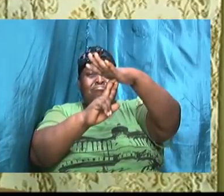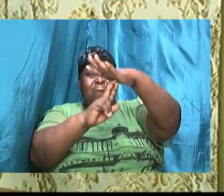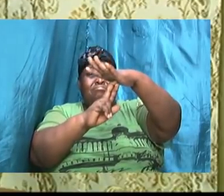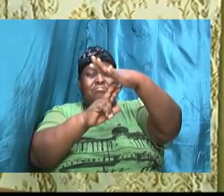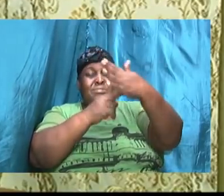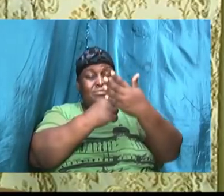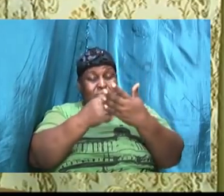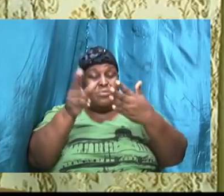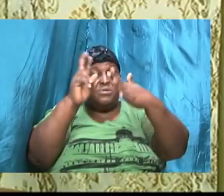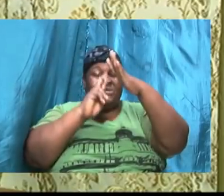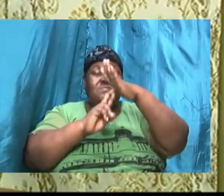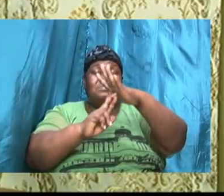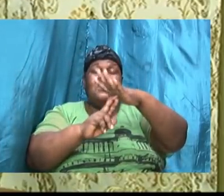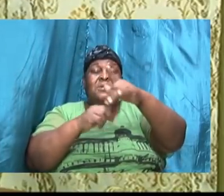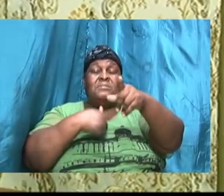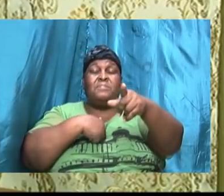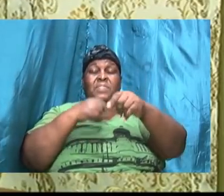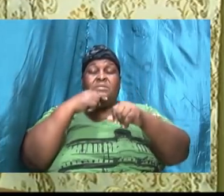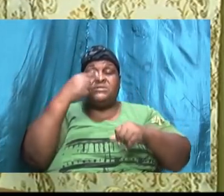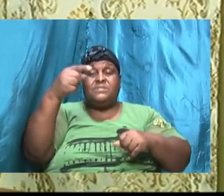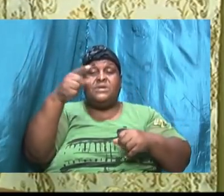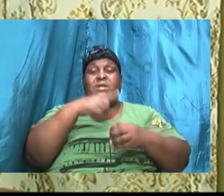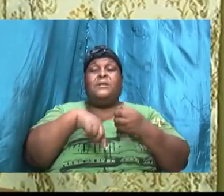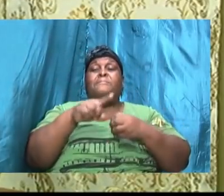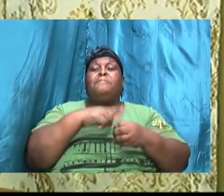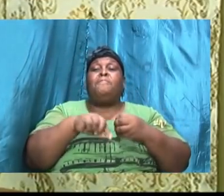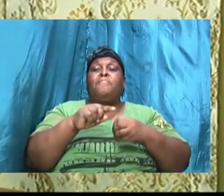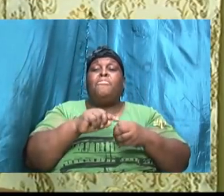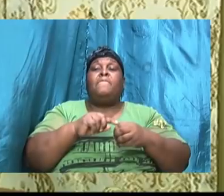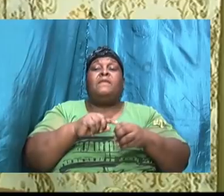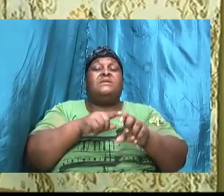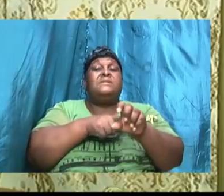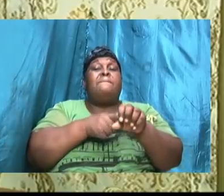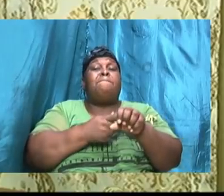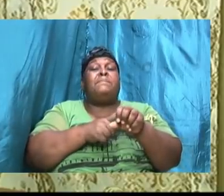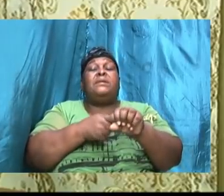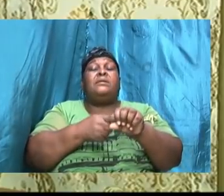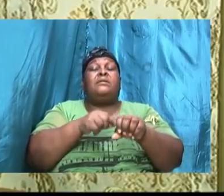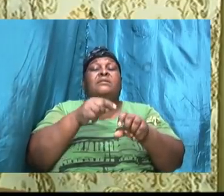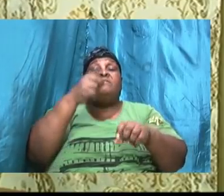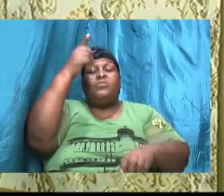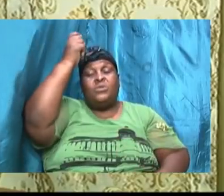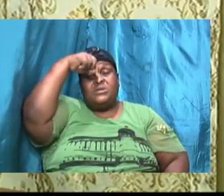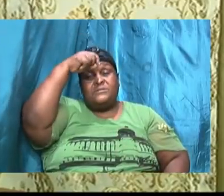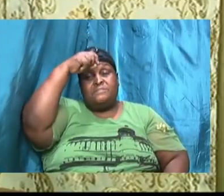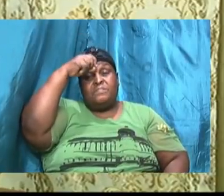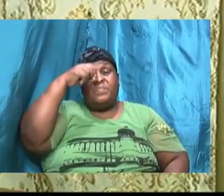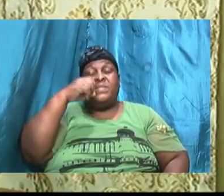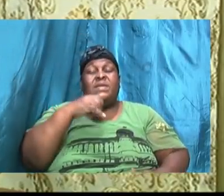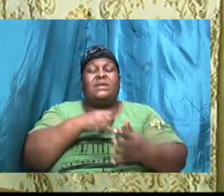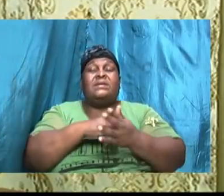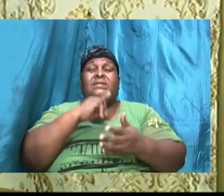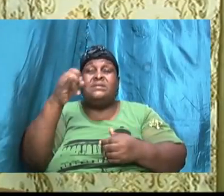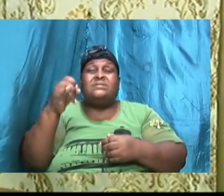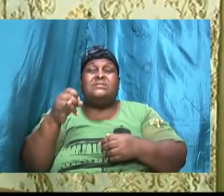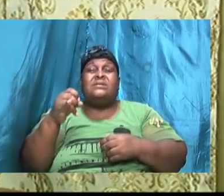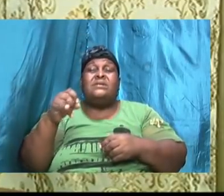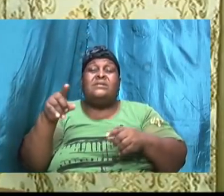talking about this fear of the Lord is the beginning of wisdom it is like a spring